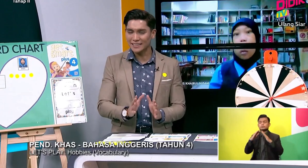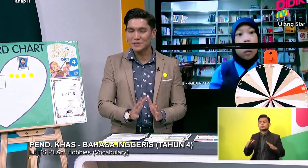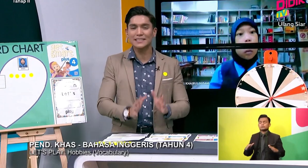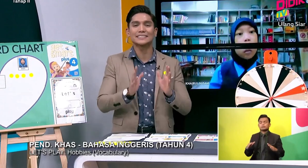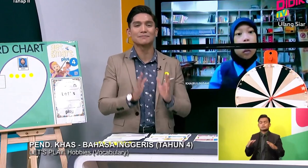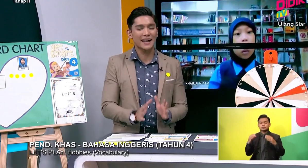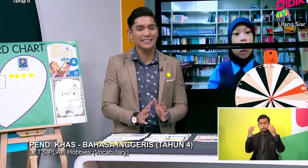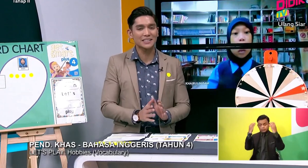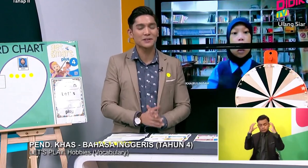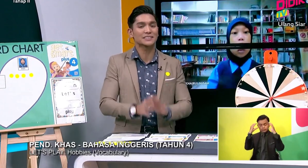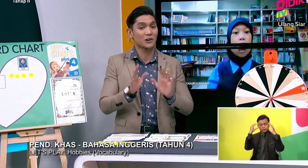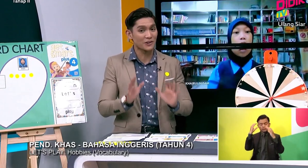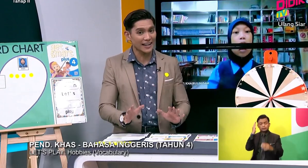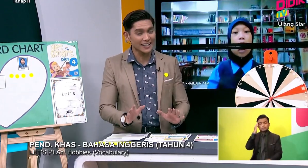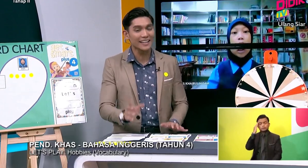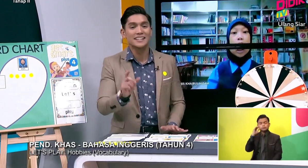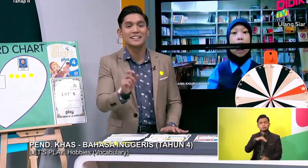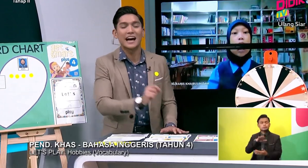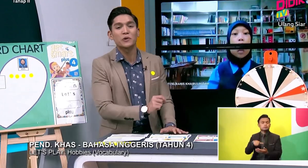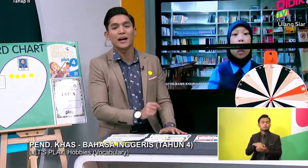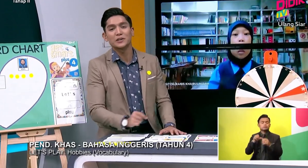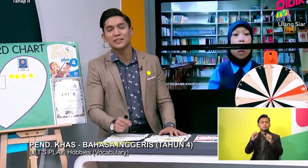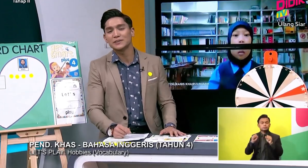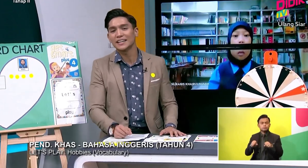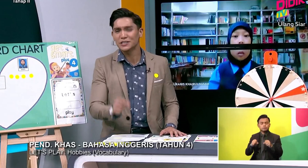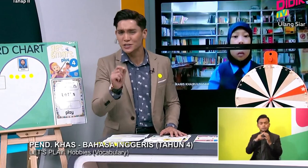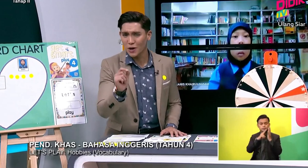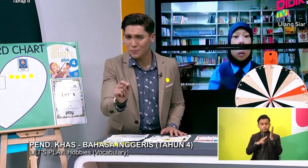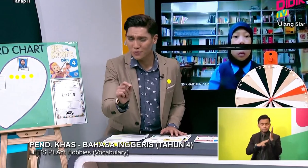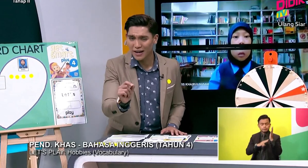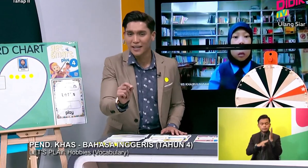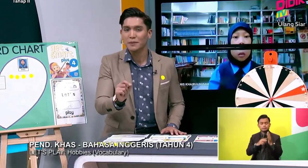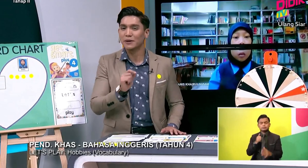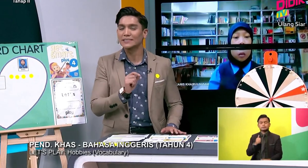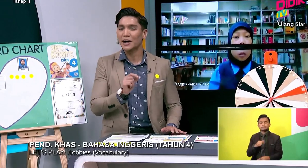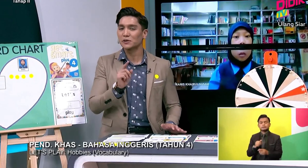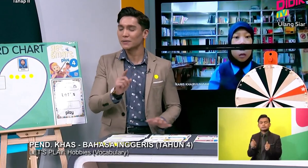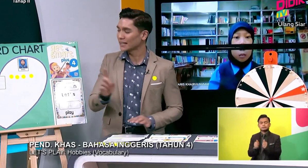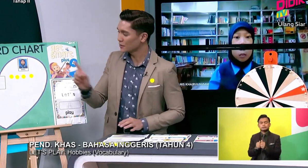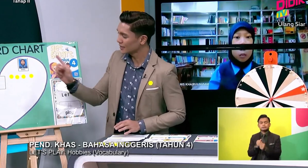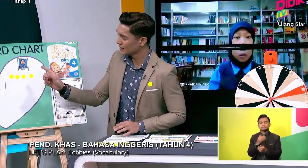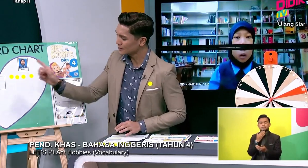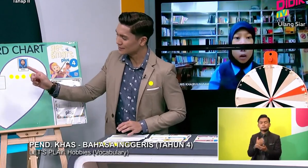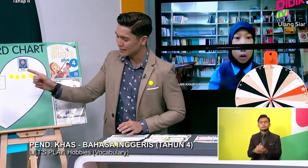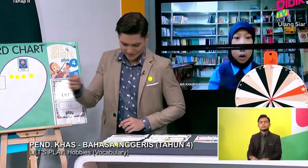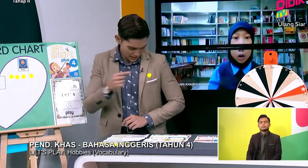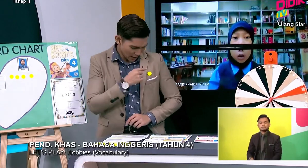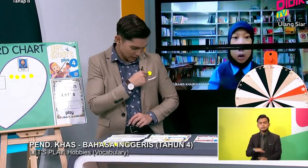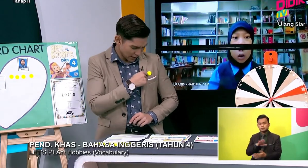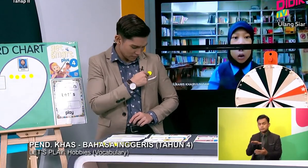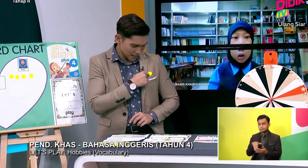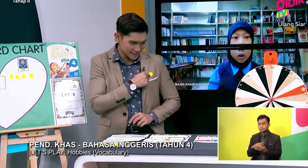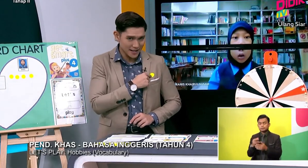to read the words Spell the words correctly Now We are going to take a short break Because I will be counting your stars